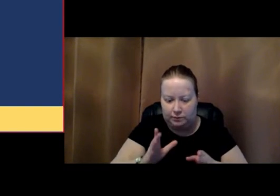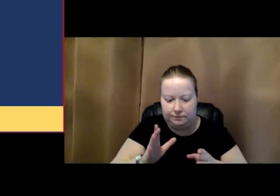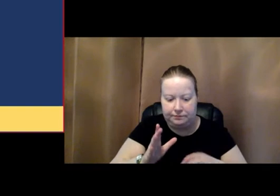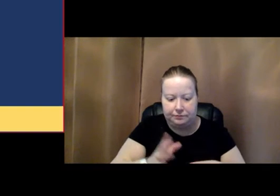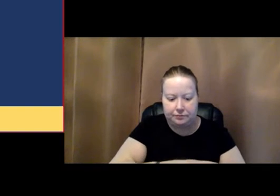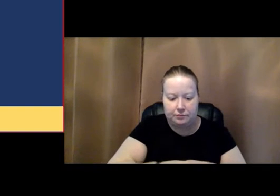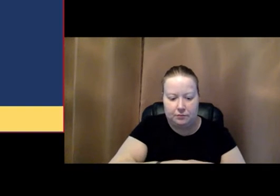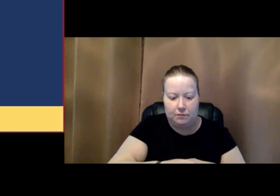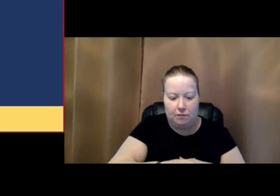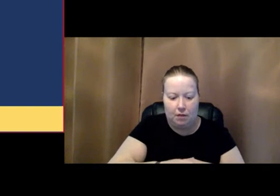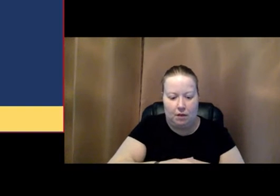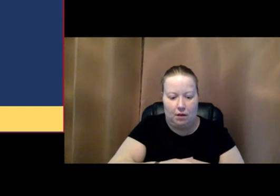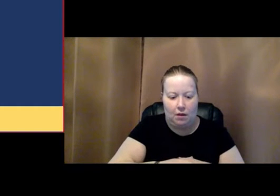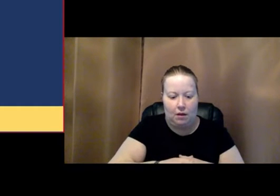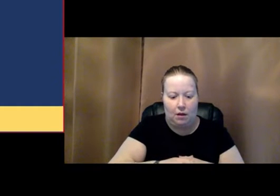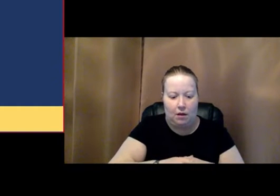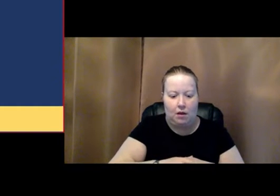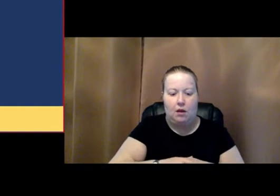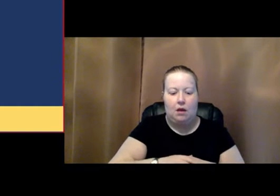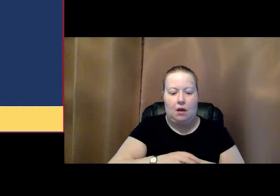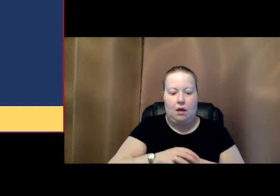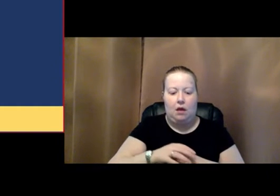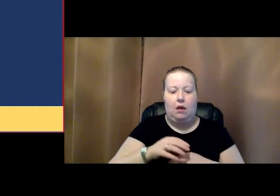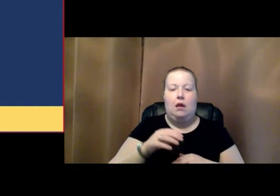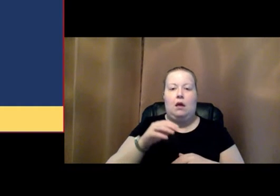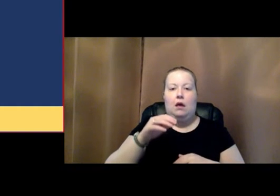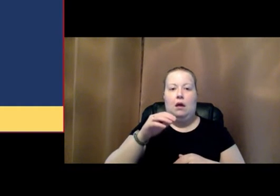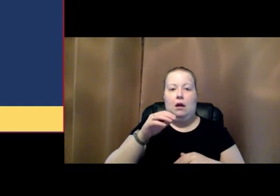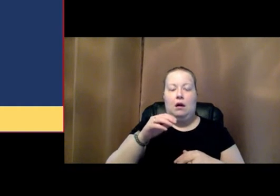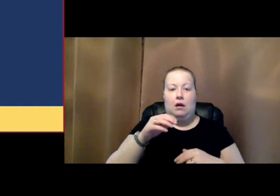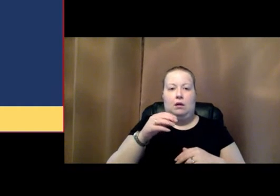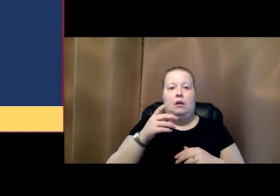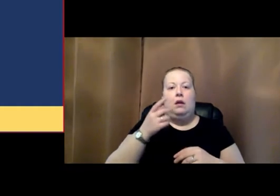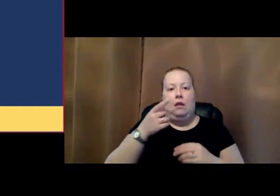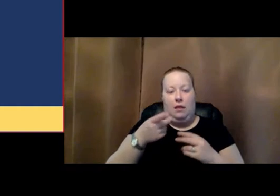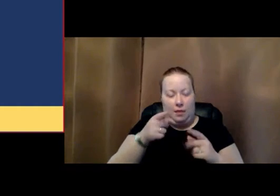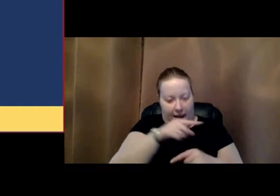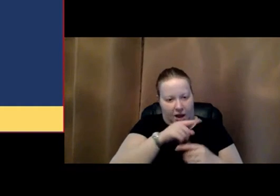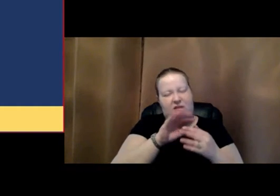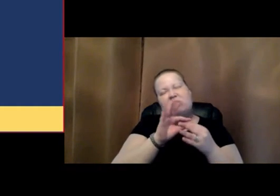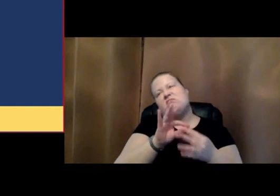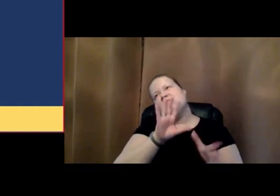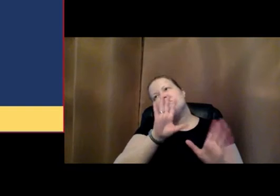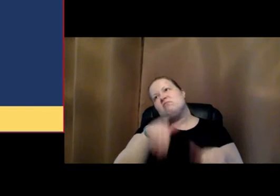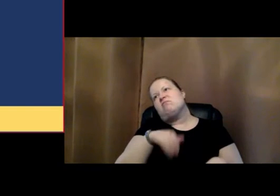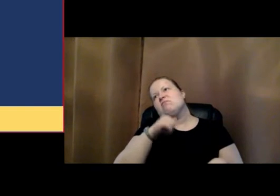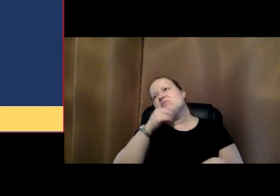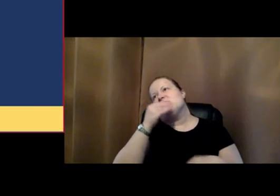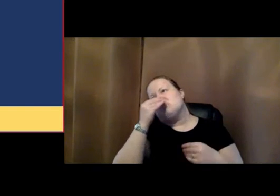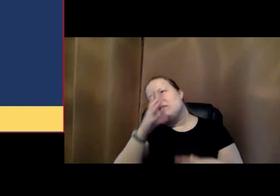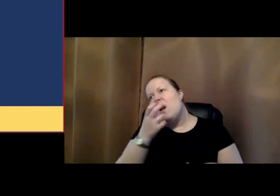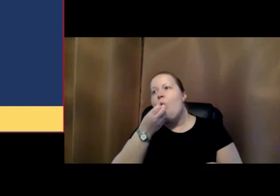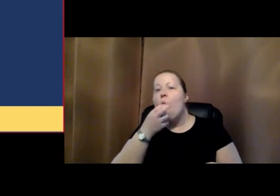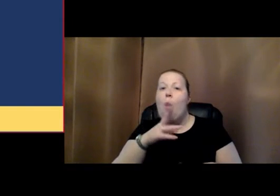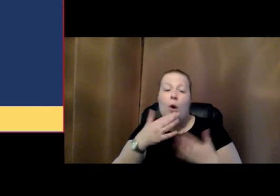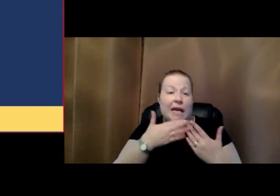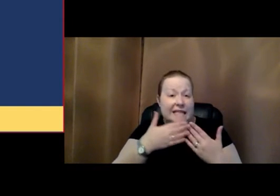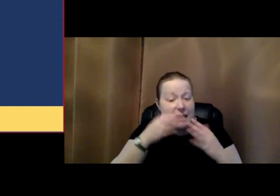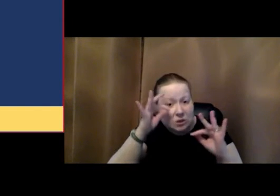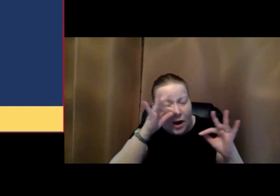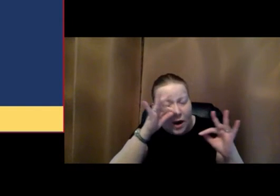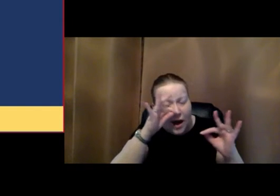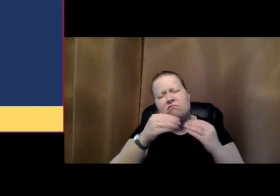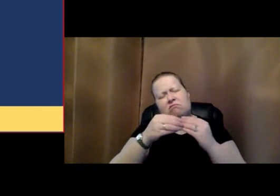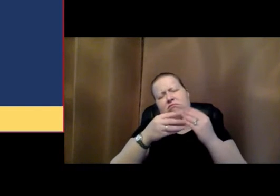are disengaged from the learning process or they're easily distracted. So there are a variety of reasons that attention